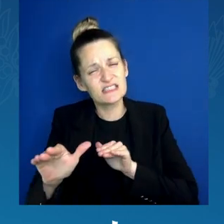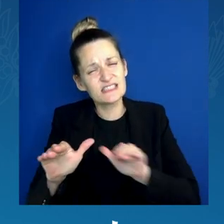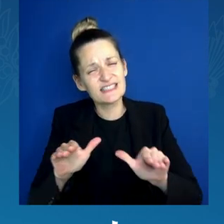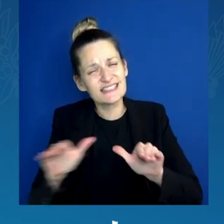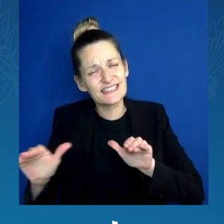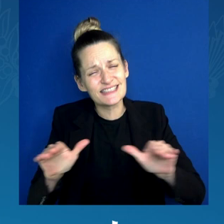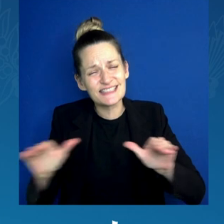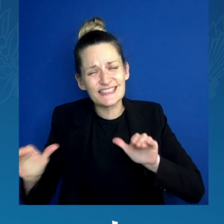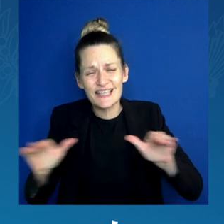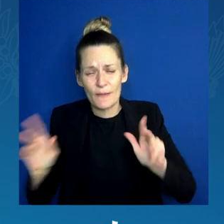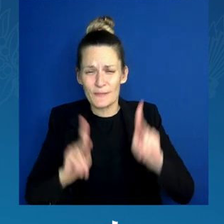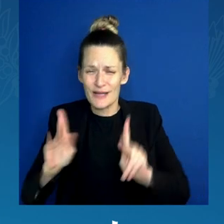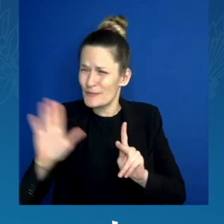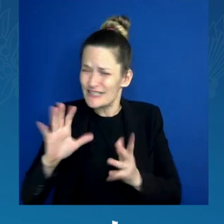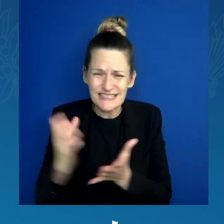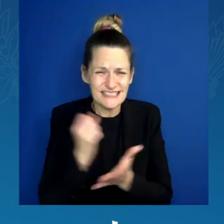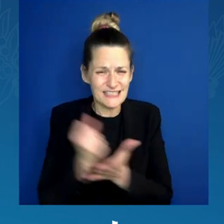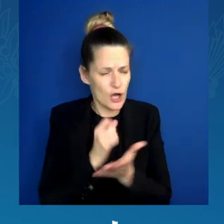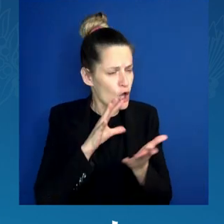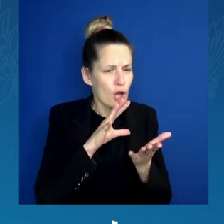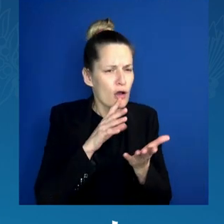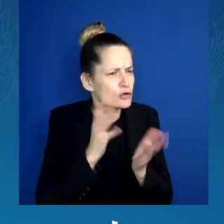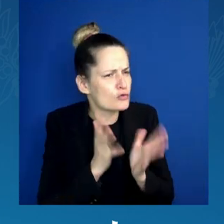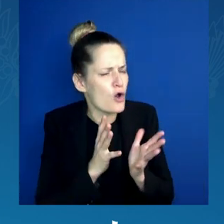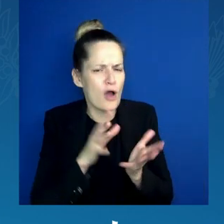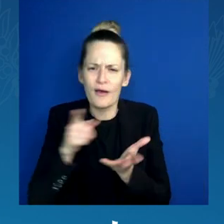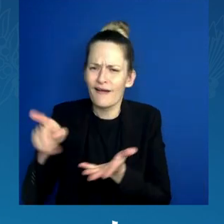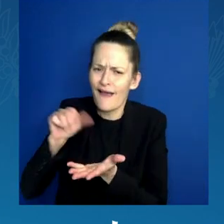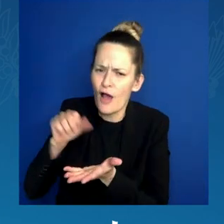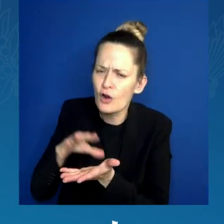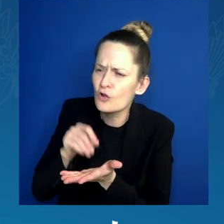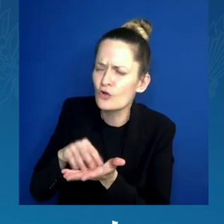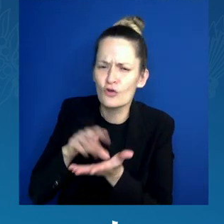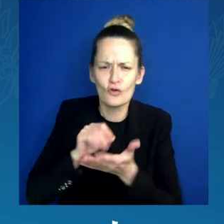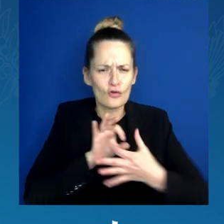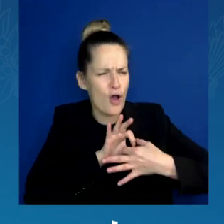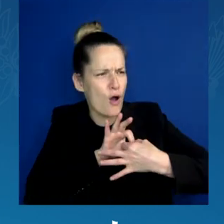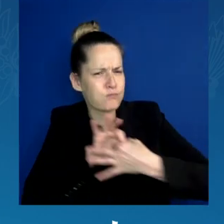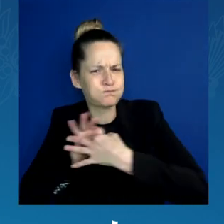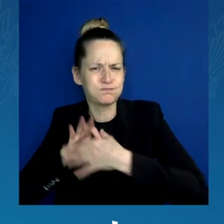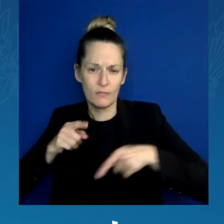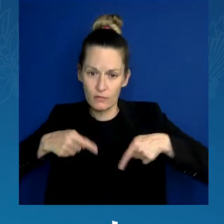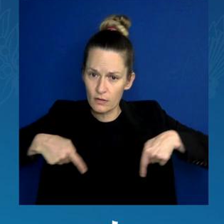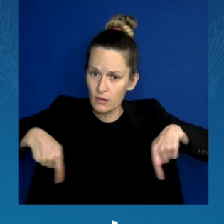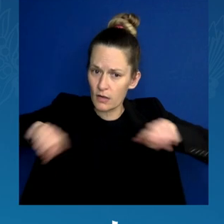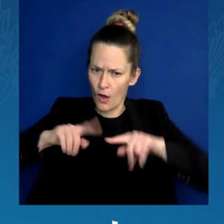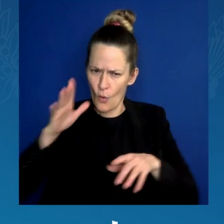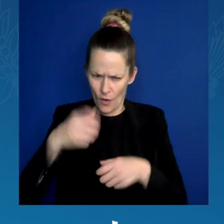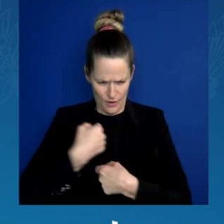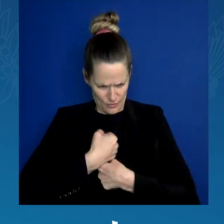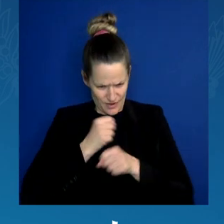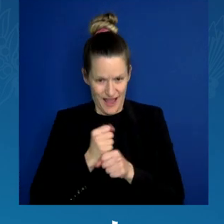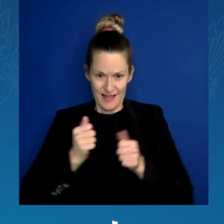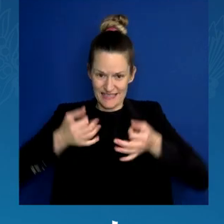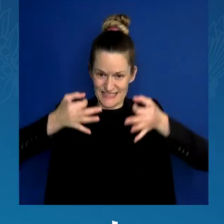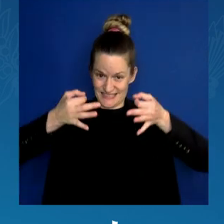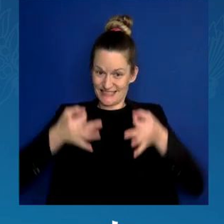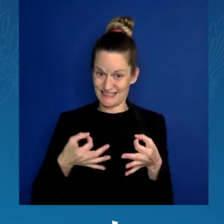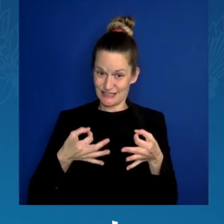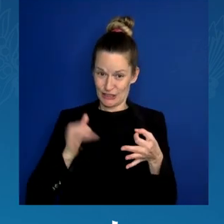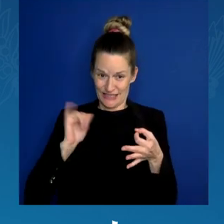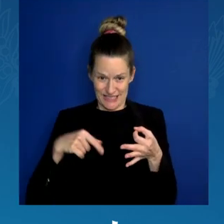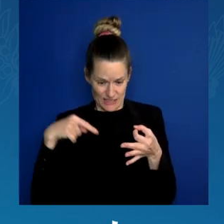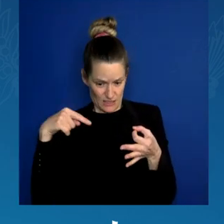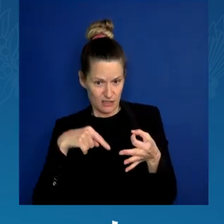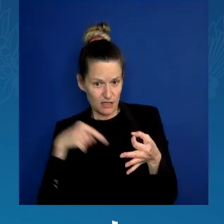-making process that you are a part of will result in a better decision. It will result in a better choice, a